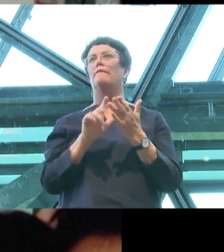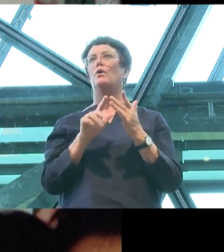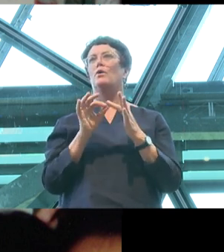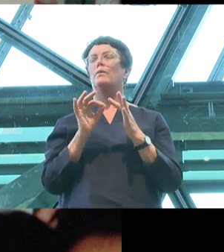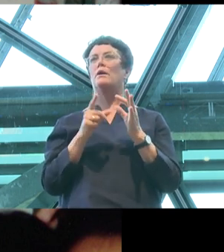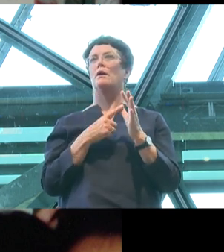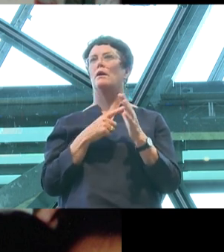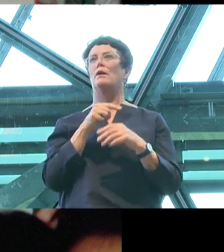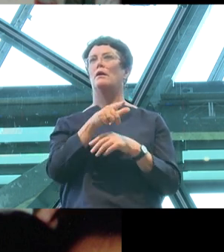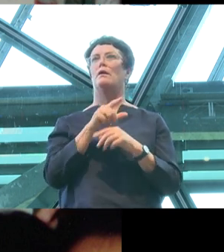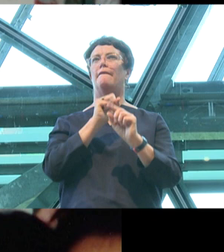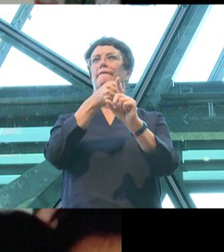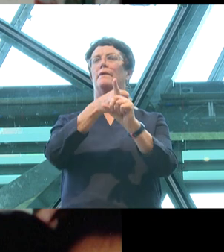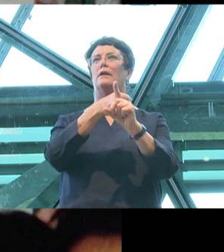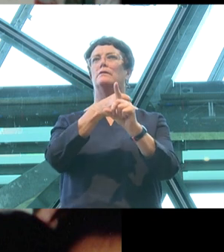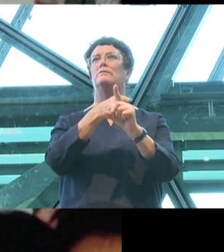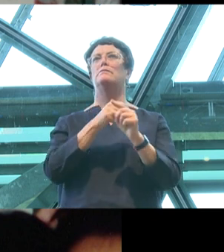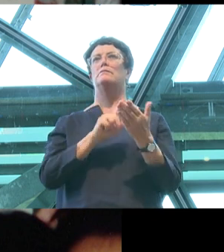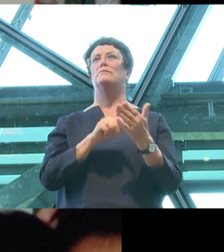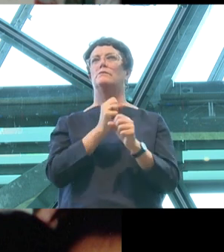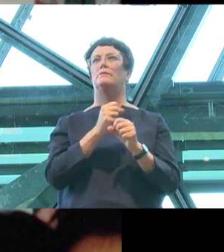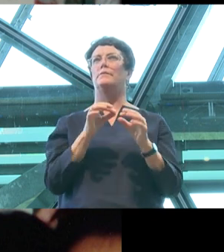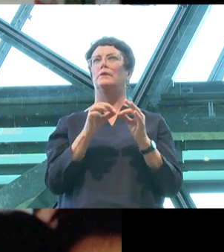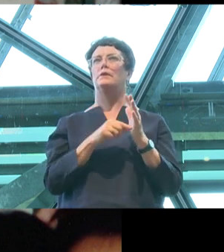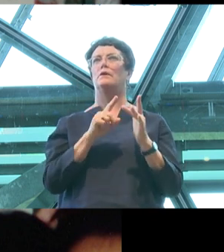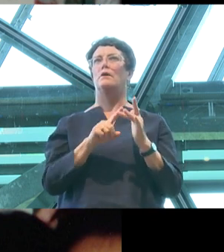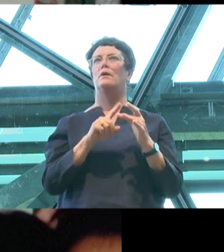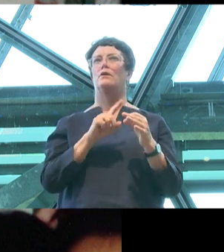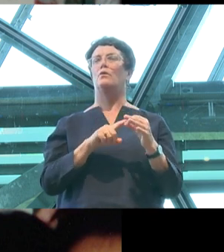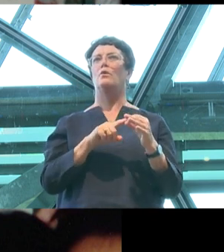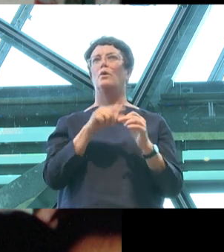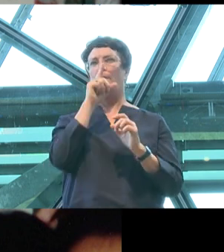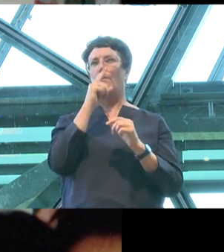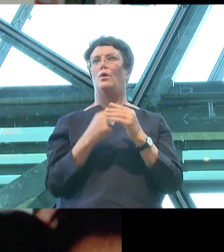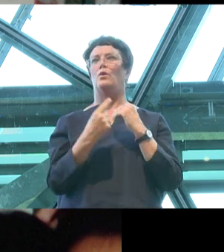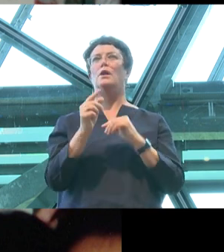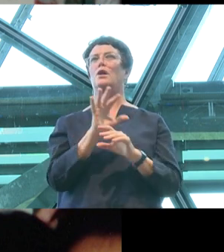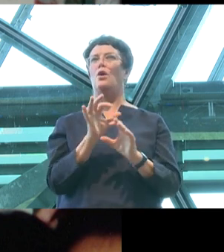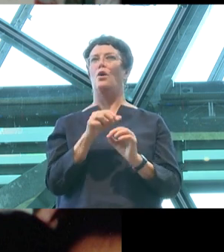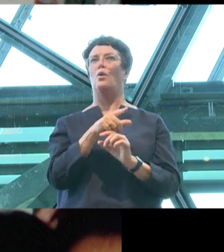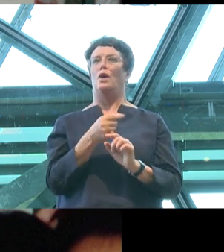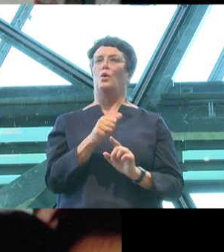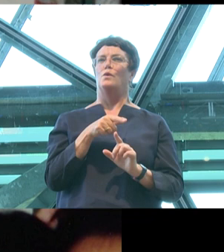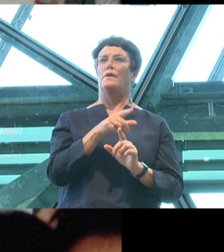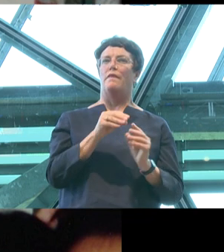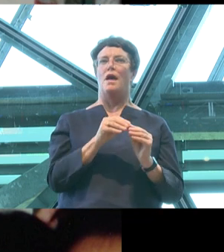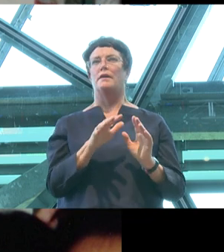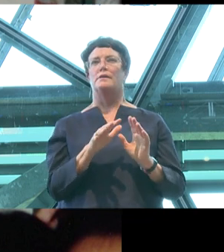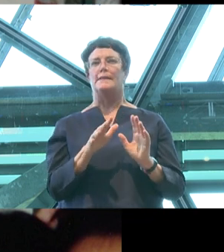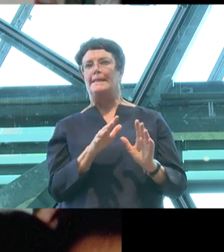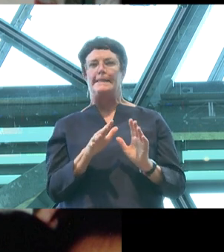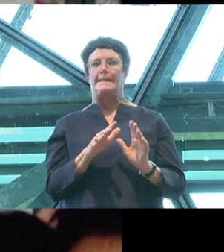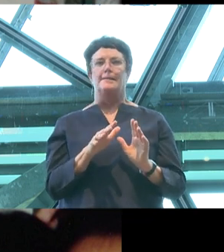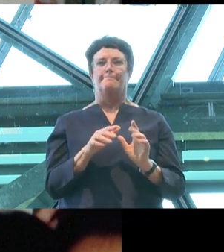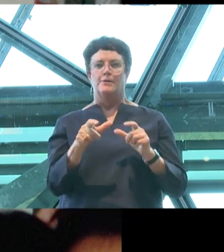people. Homophobia and transphobia affect all young people. It's used as a weapon to police how young people